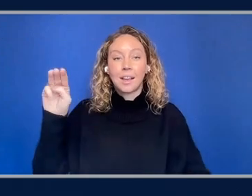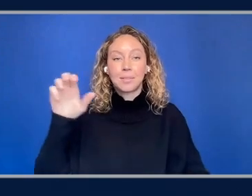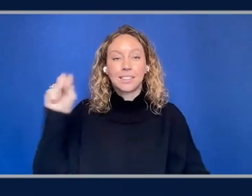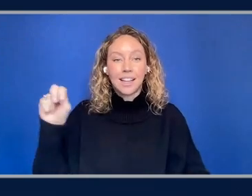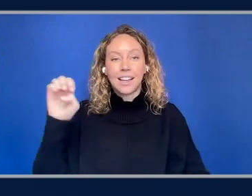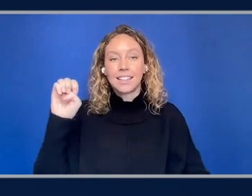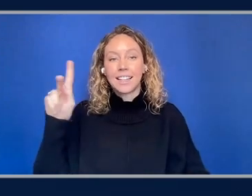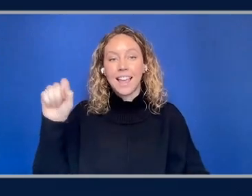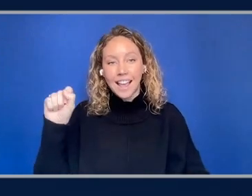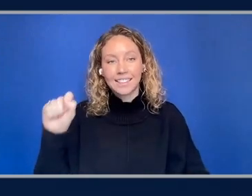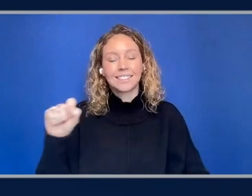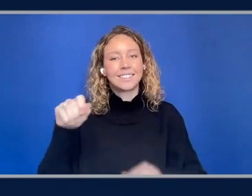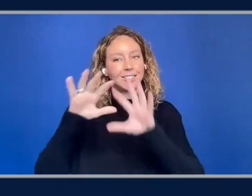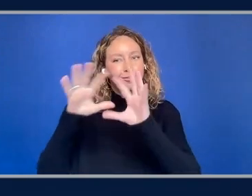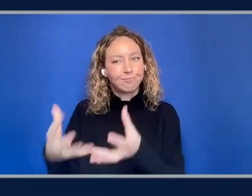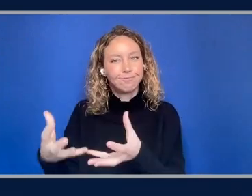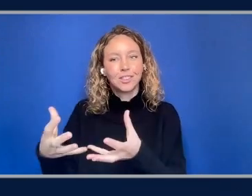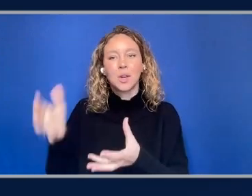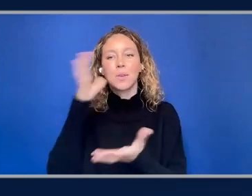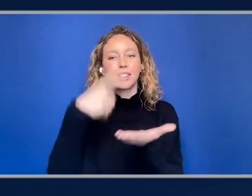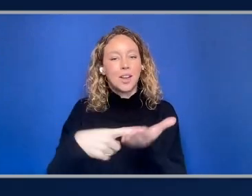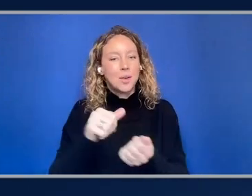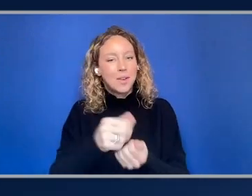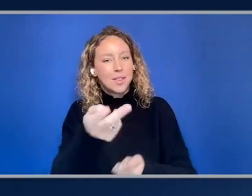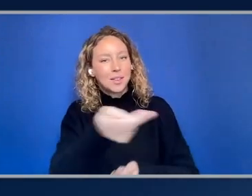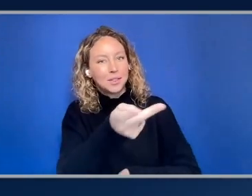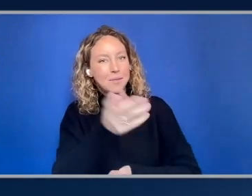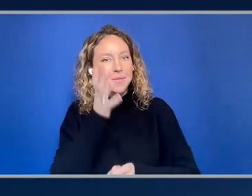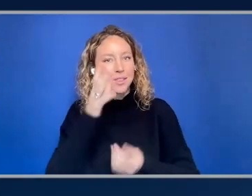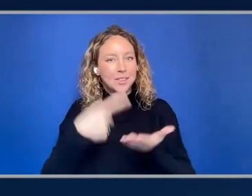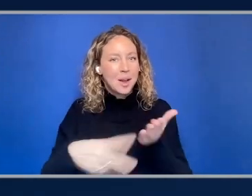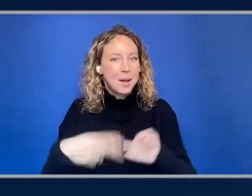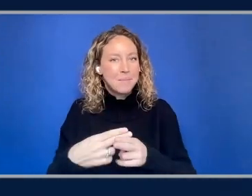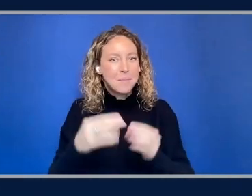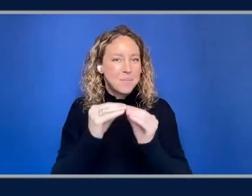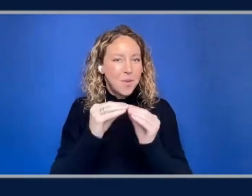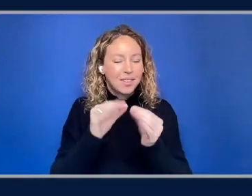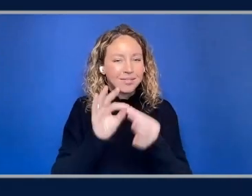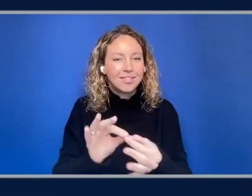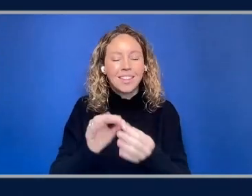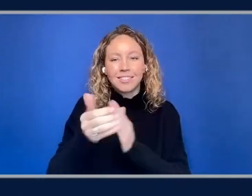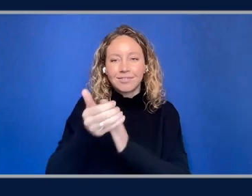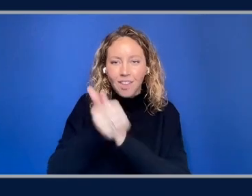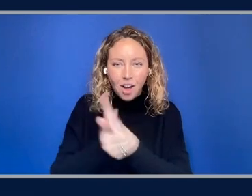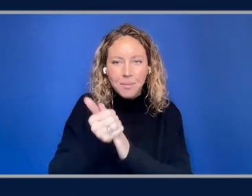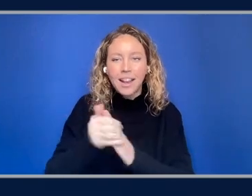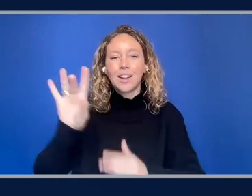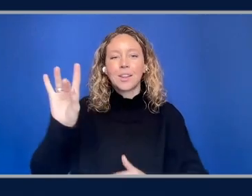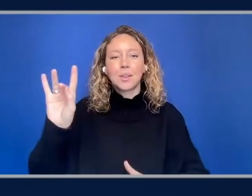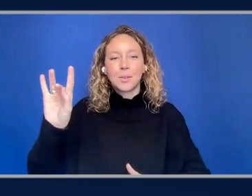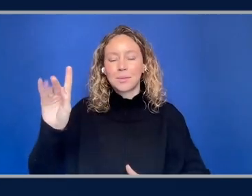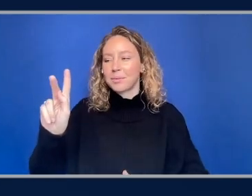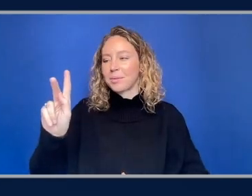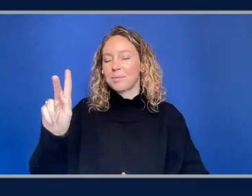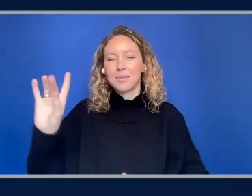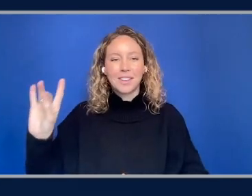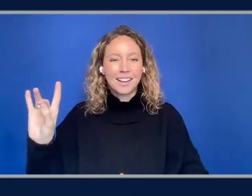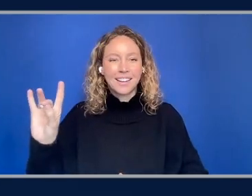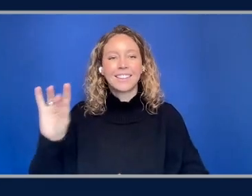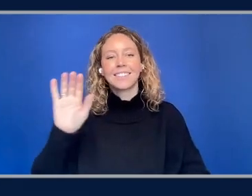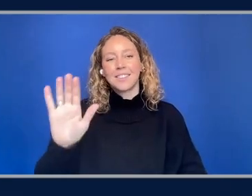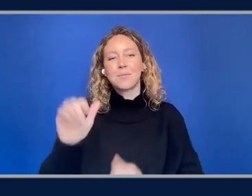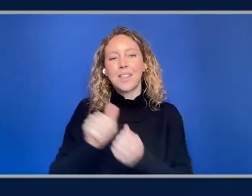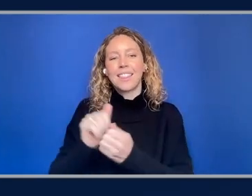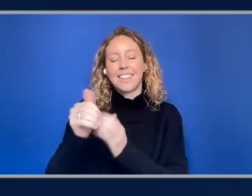two of our specialists, Alex and Todd for the Kubernetes team, telling us a little bit more about automating Kubernetes clusters with Amazon EKS Auto Mode.